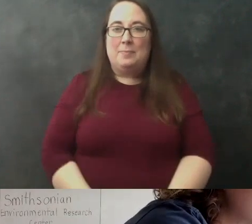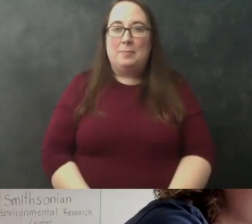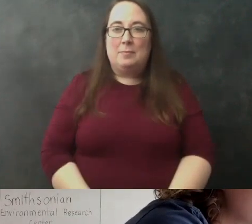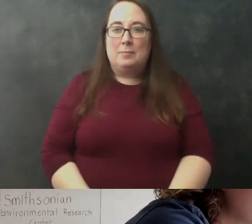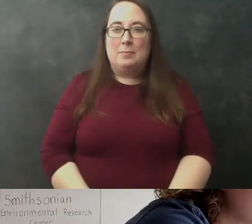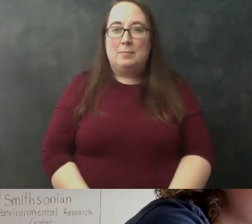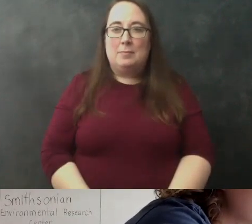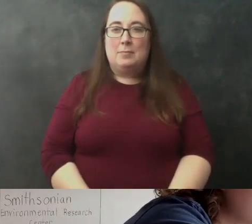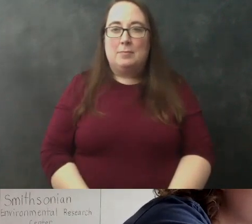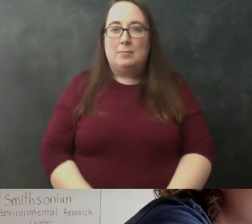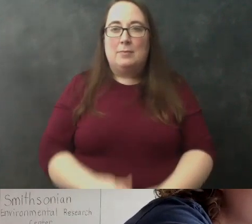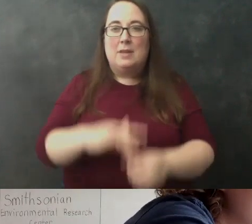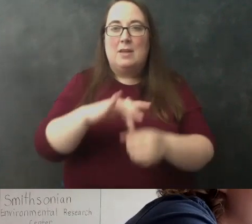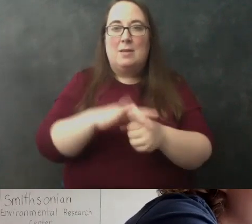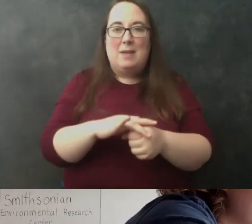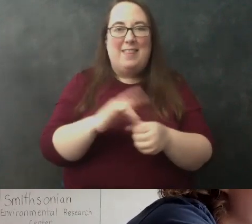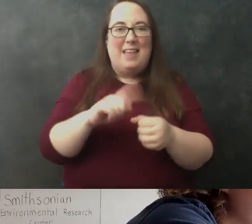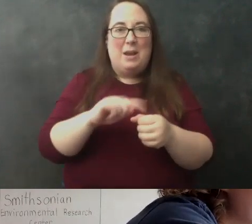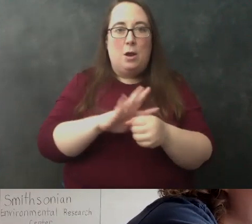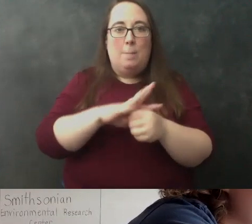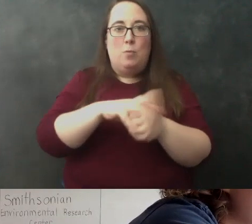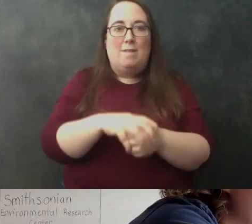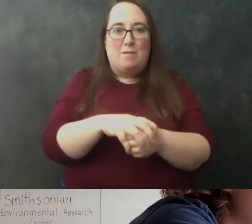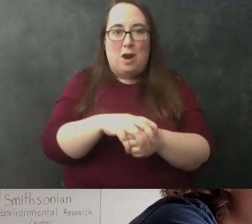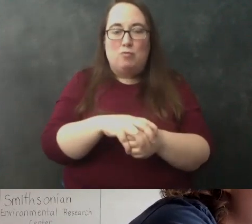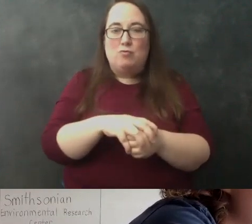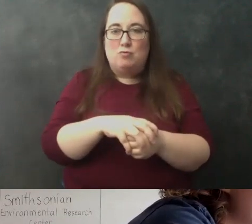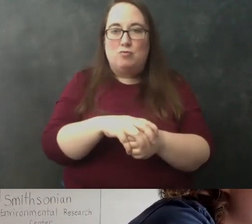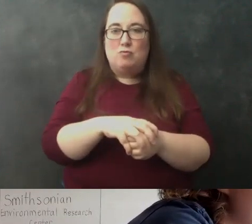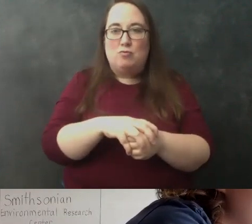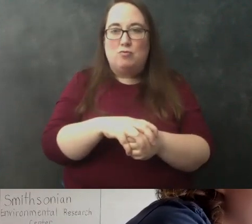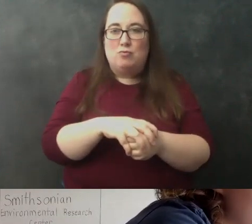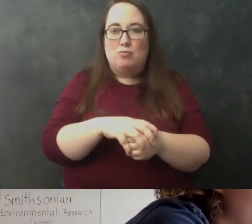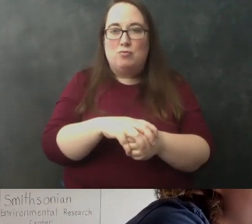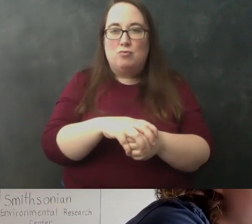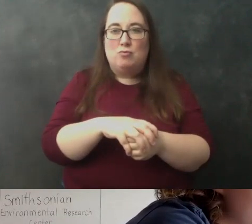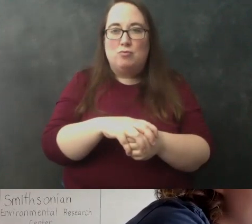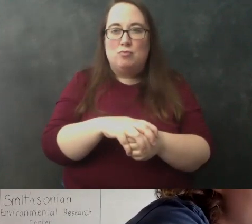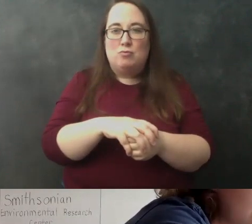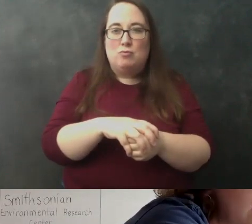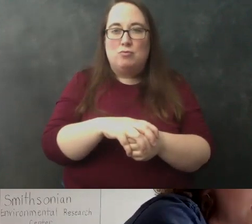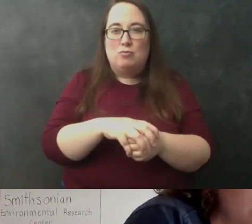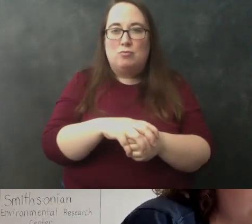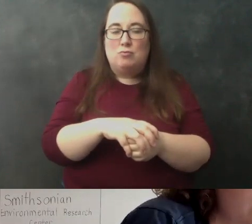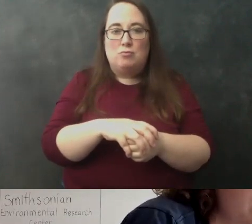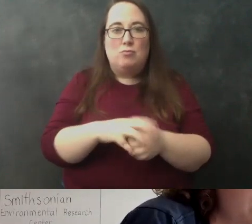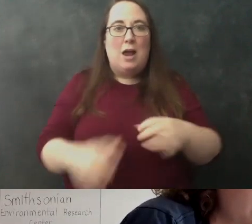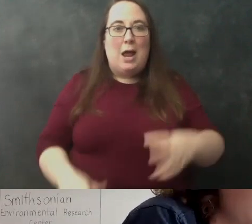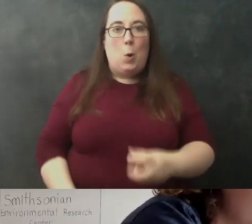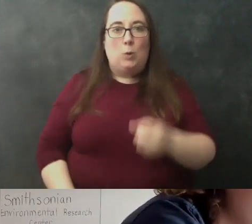like to do is kind of like move this around so that i can place the cup down you can hold it just like that